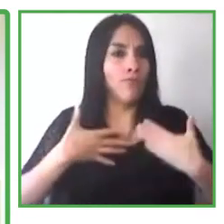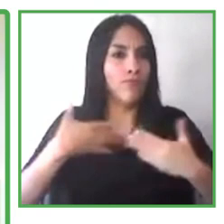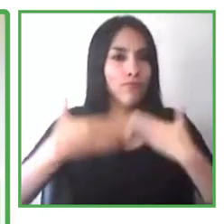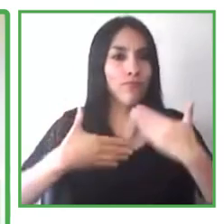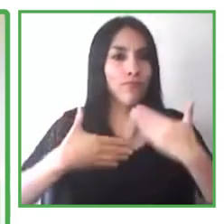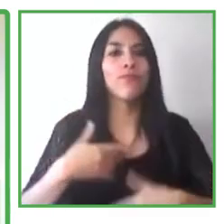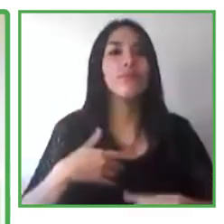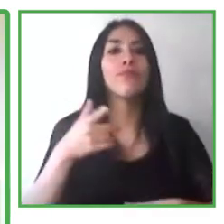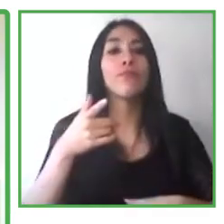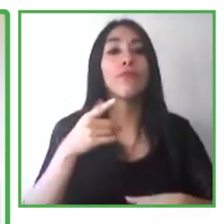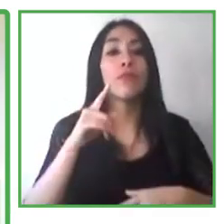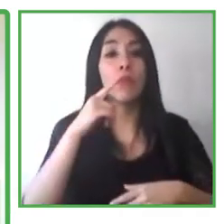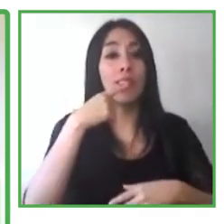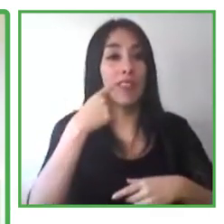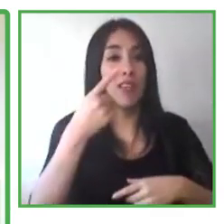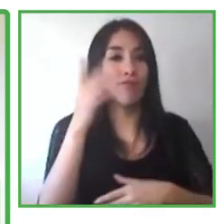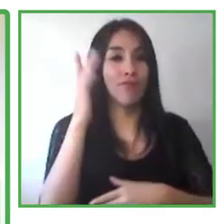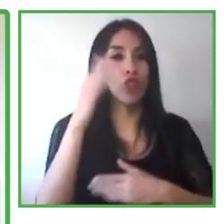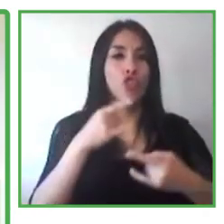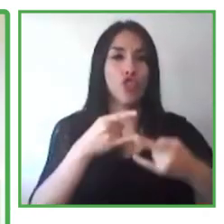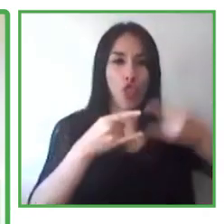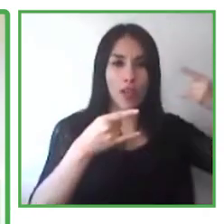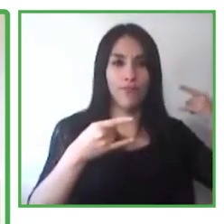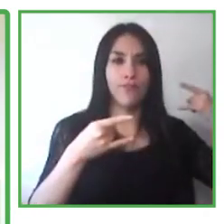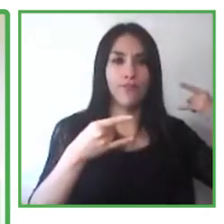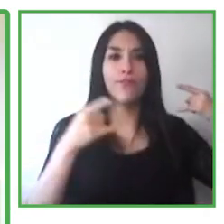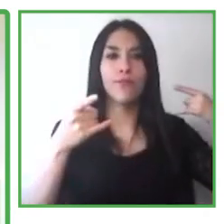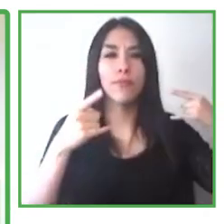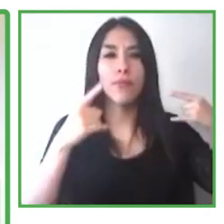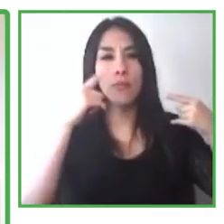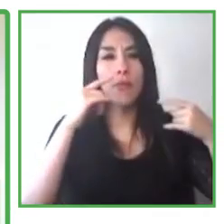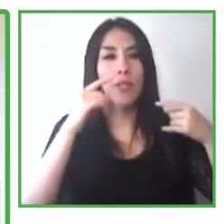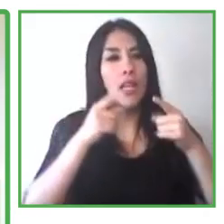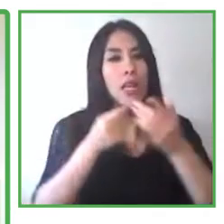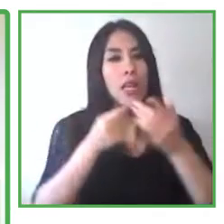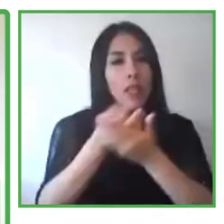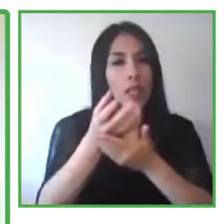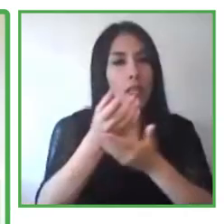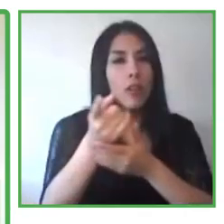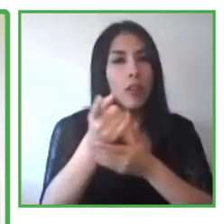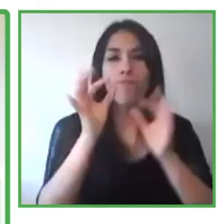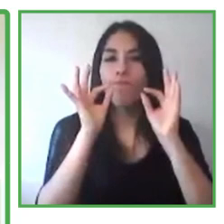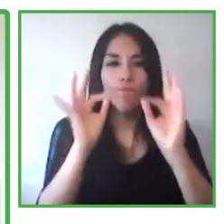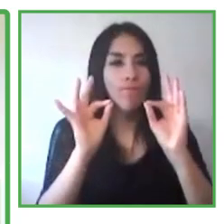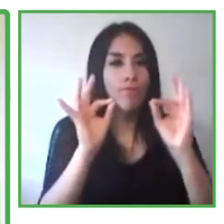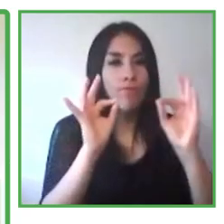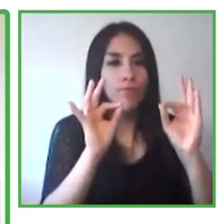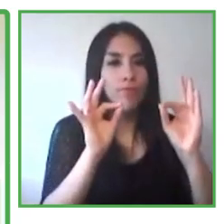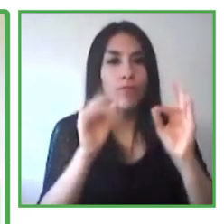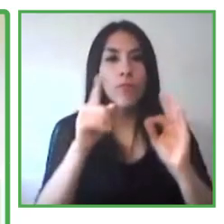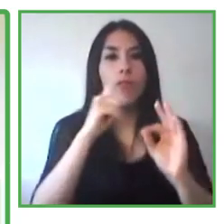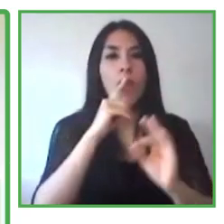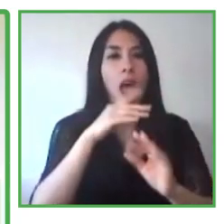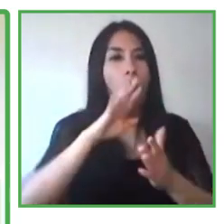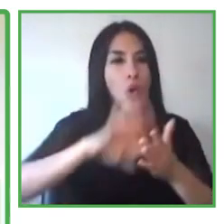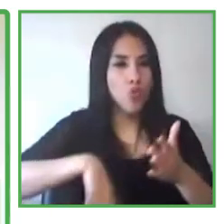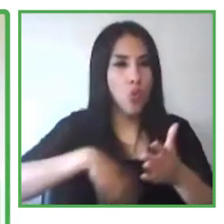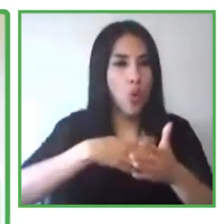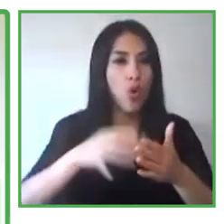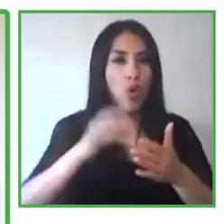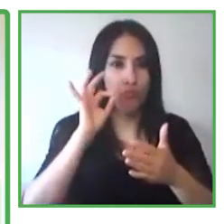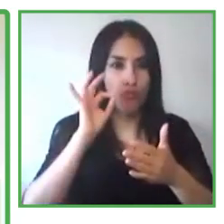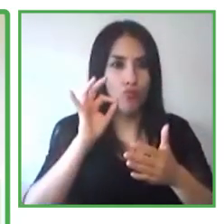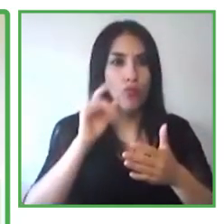Swetha primarily uses captioning and lip reading during meetings. And she tells me this is hard work. It's very fatiguing